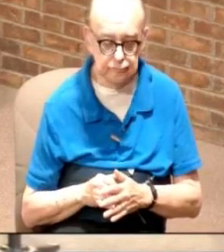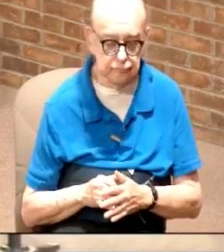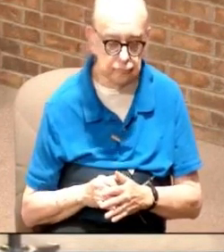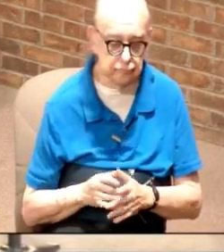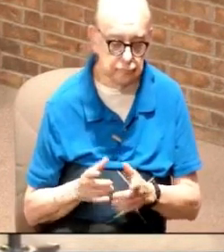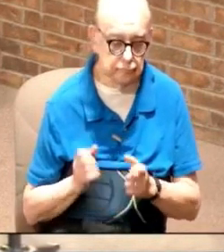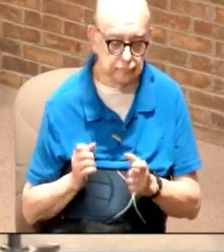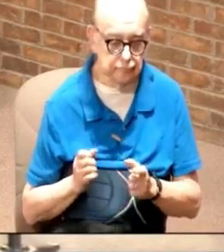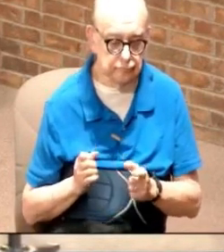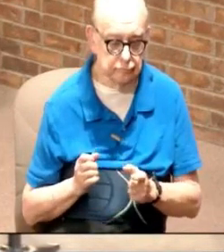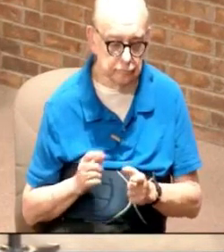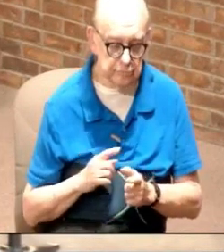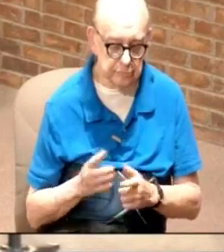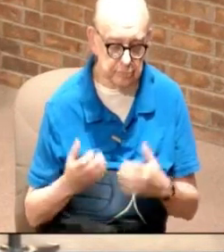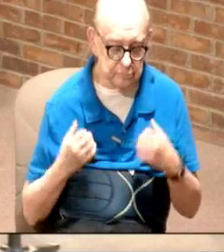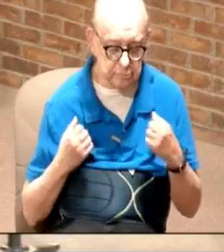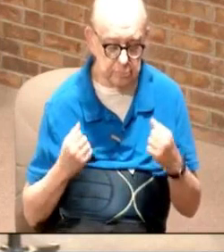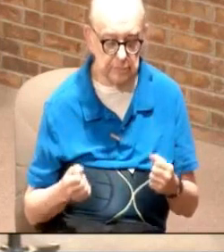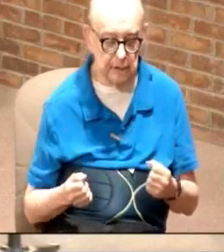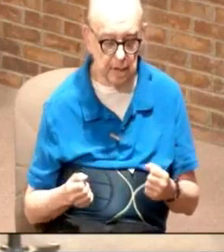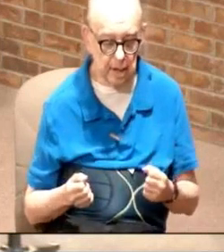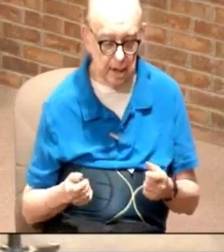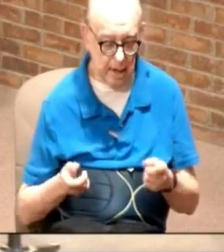all of a sudden there's this healing that comes